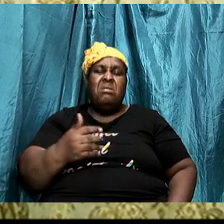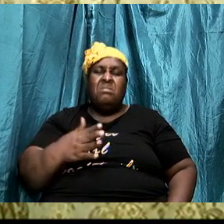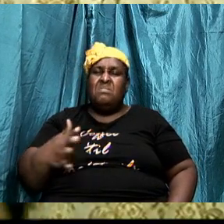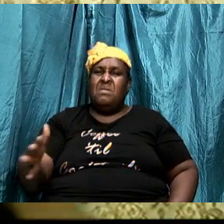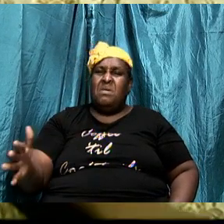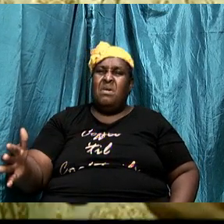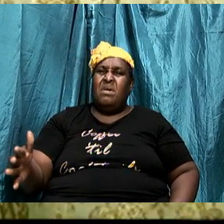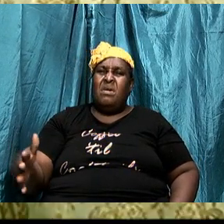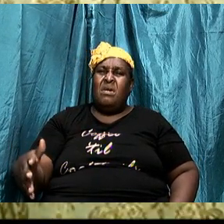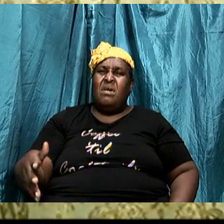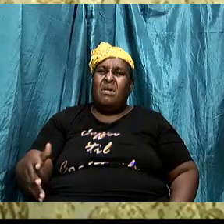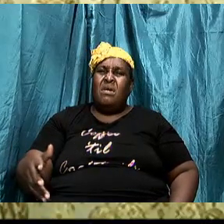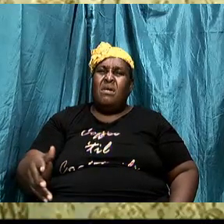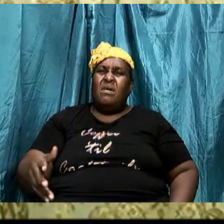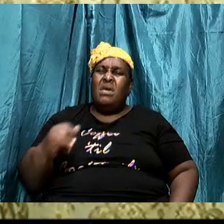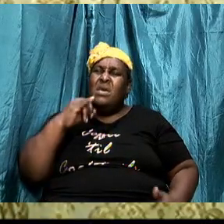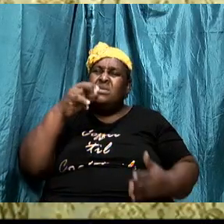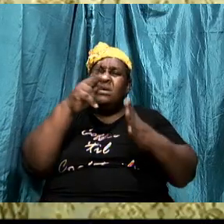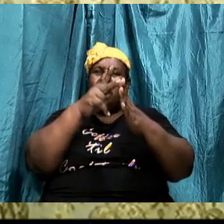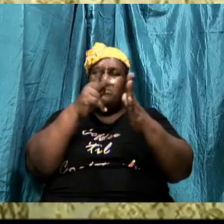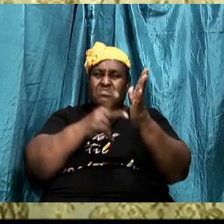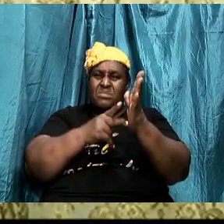is the principle of God